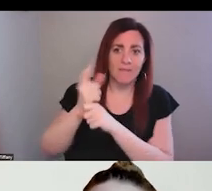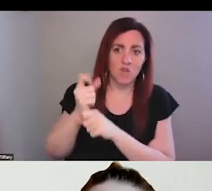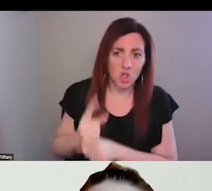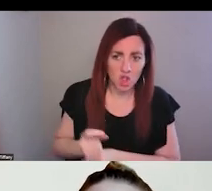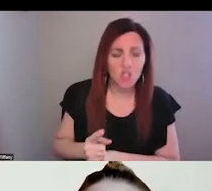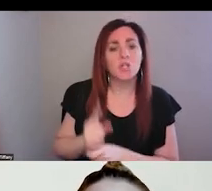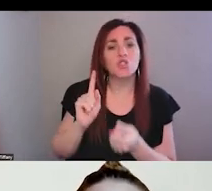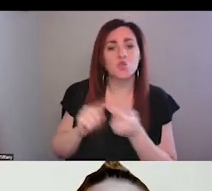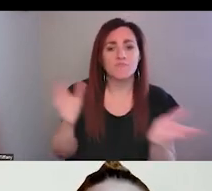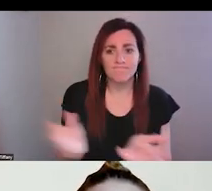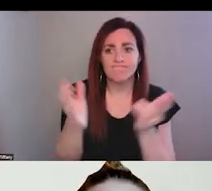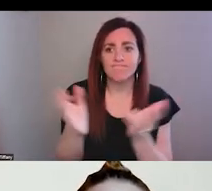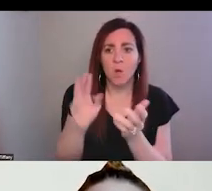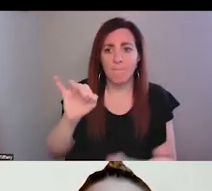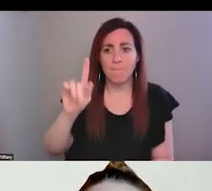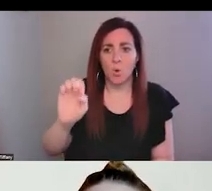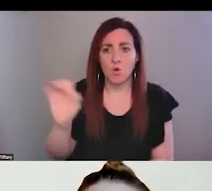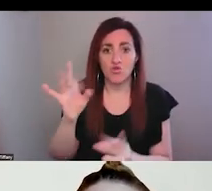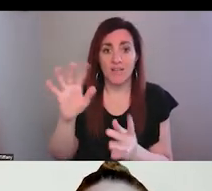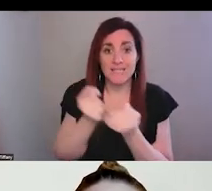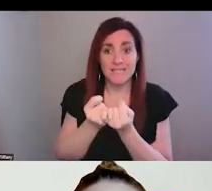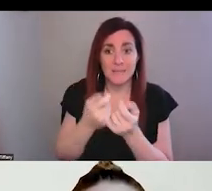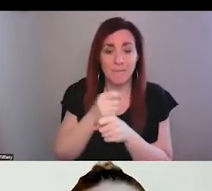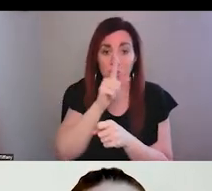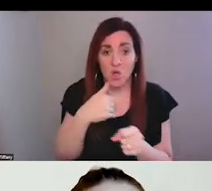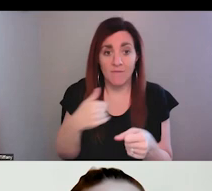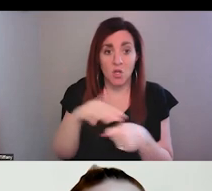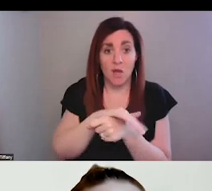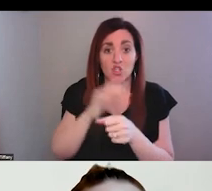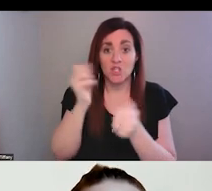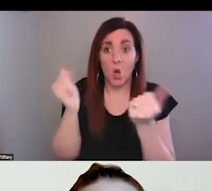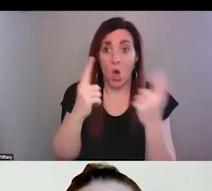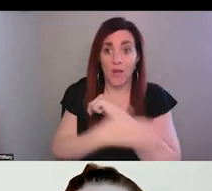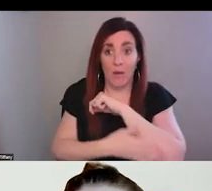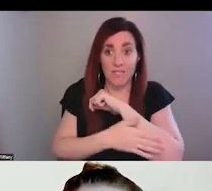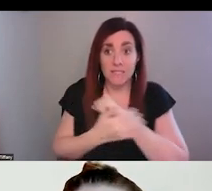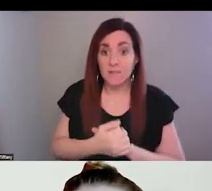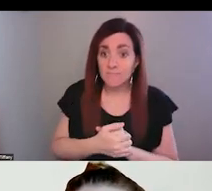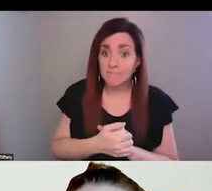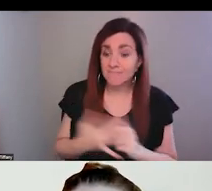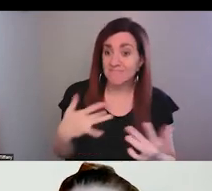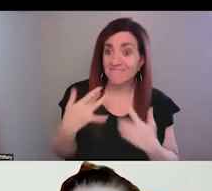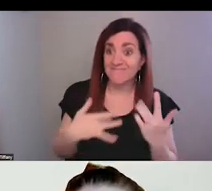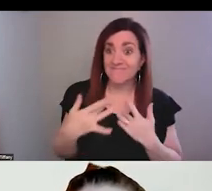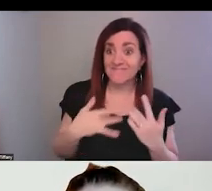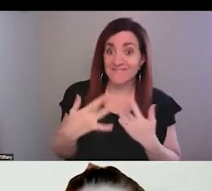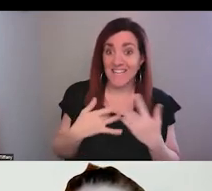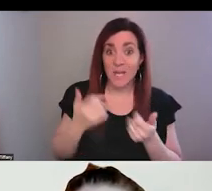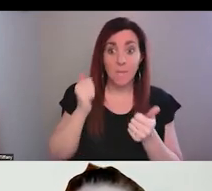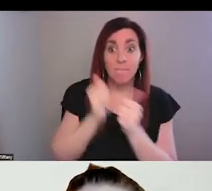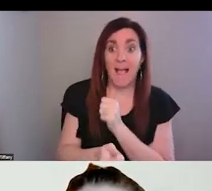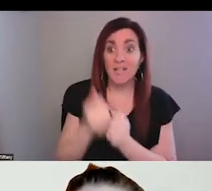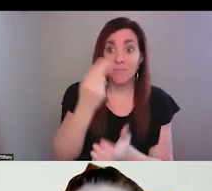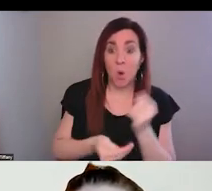mobile crisis teams and, um, ensure coverage in every county. Um, and the really exciting part is this has already passed both